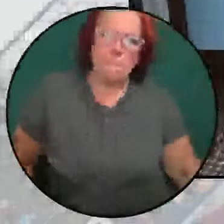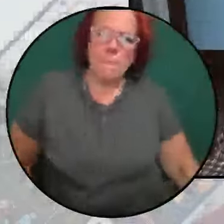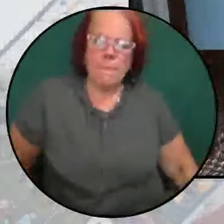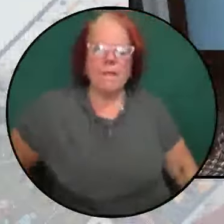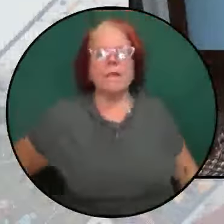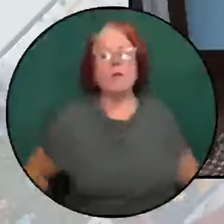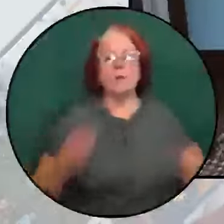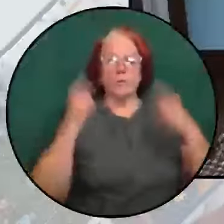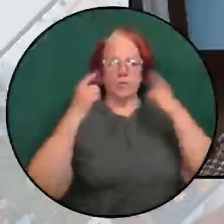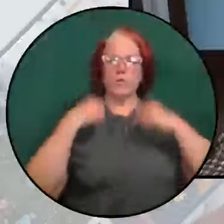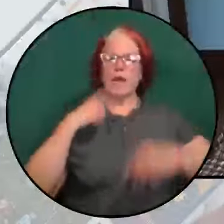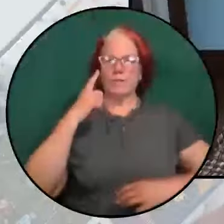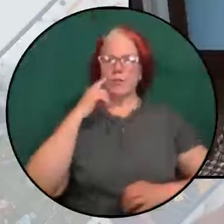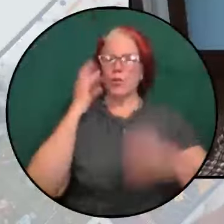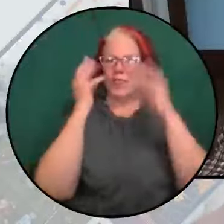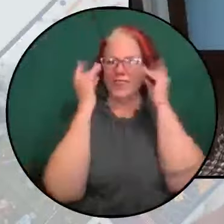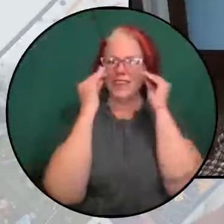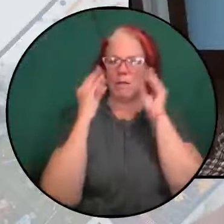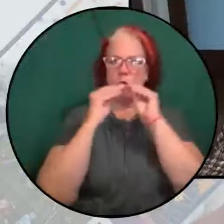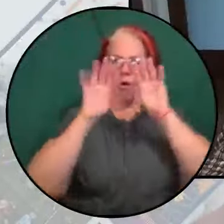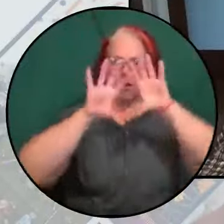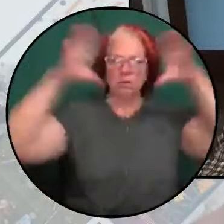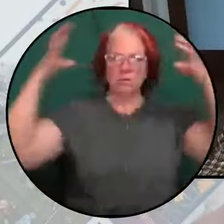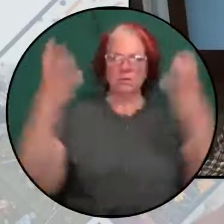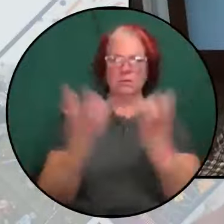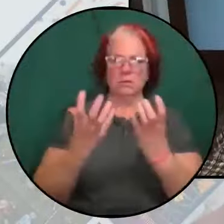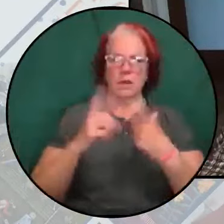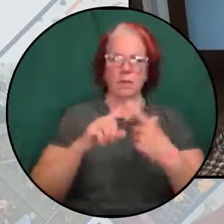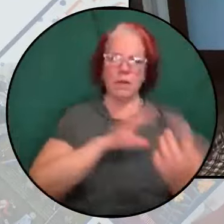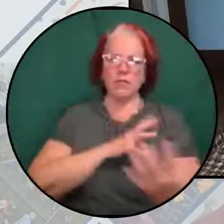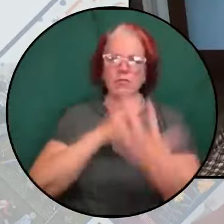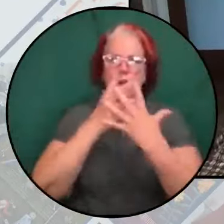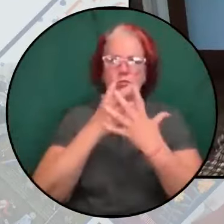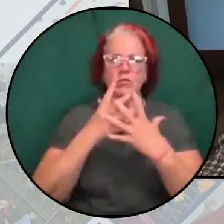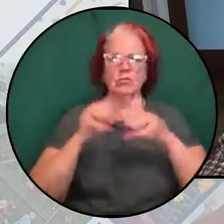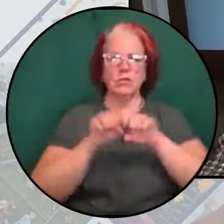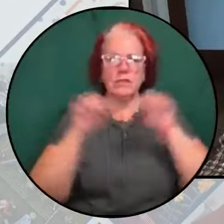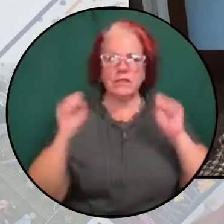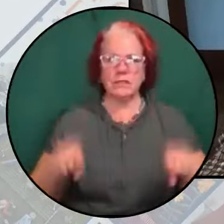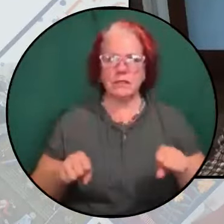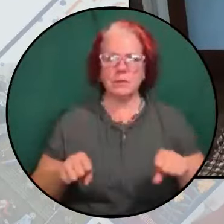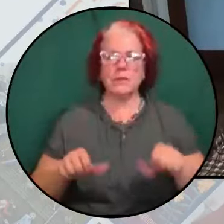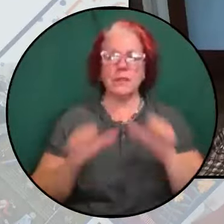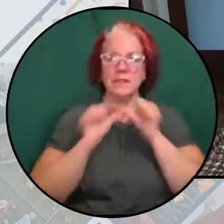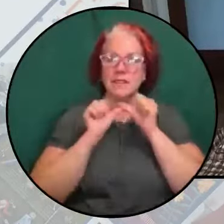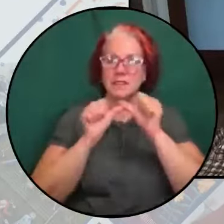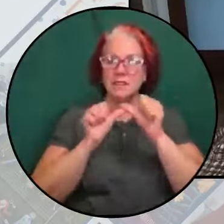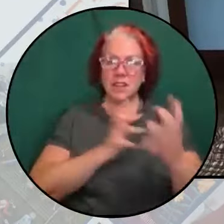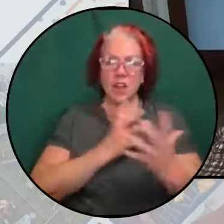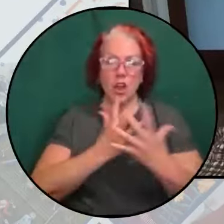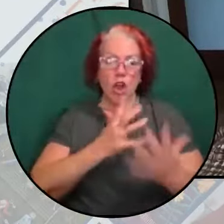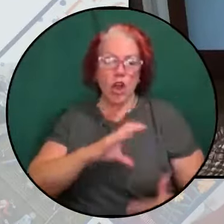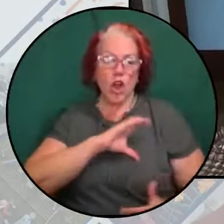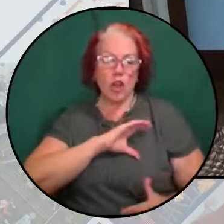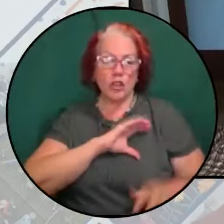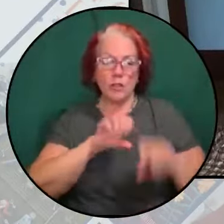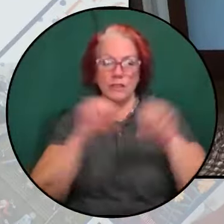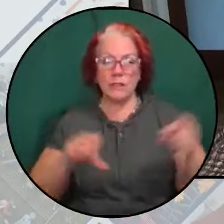capaciously about carceral systems. The pervasive carcerality of Palestinian